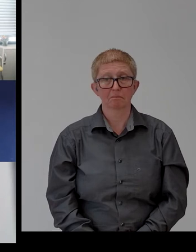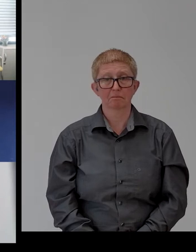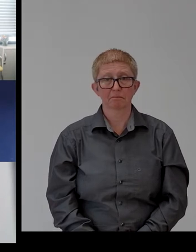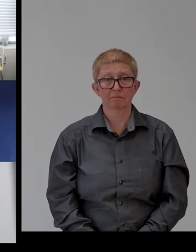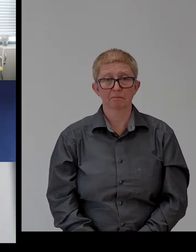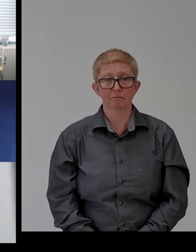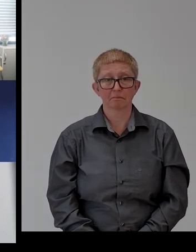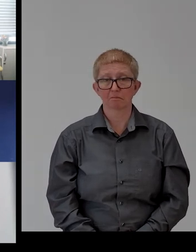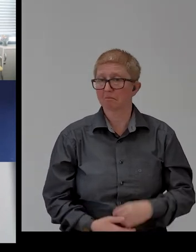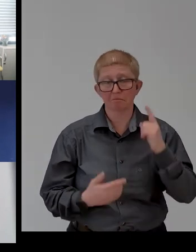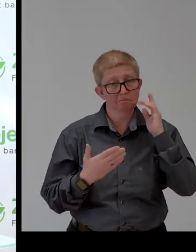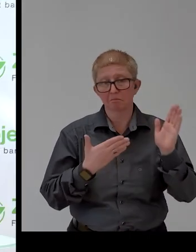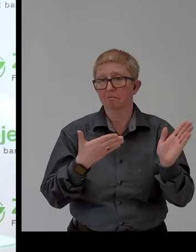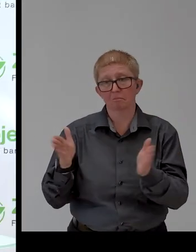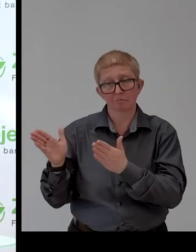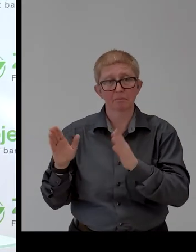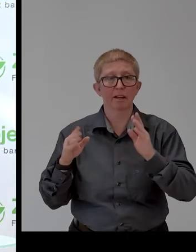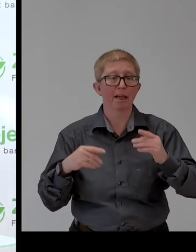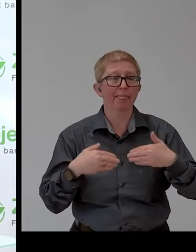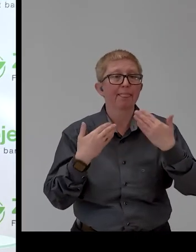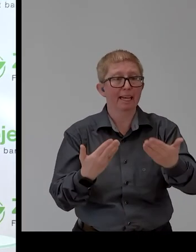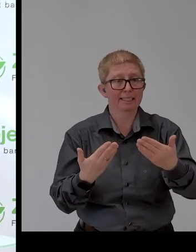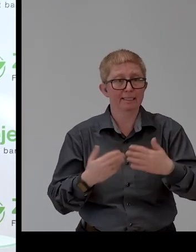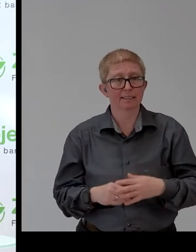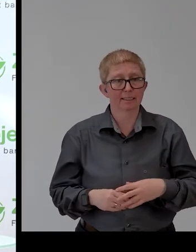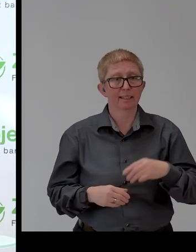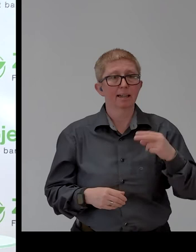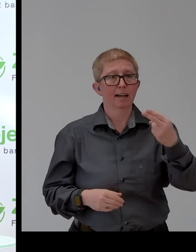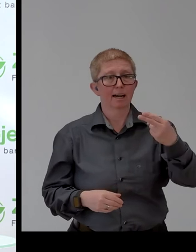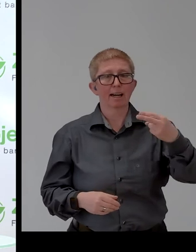All right. We will continue with Rehab from the Netherlands. Lea, please go ahead.